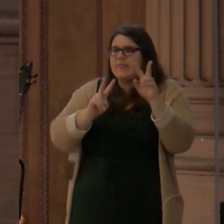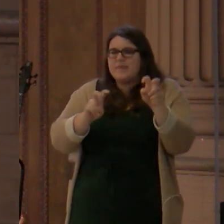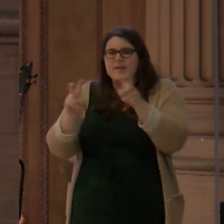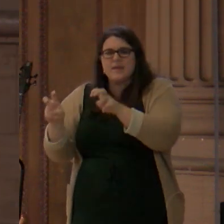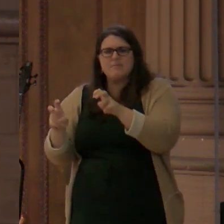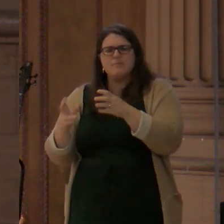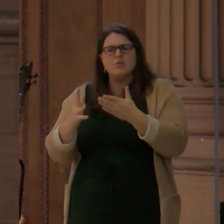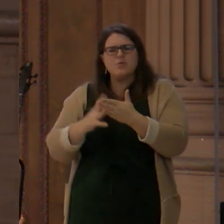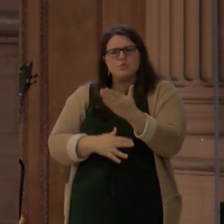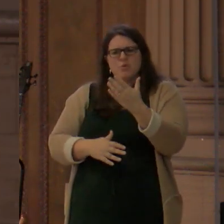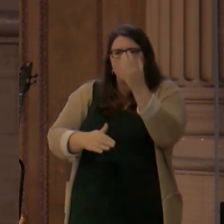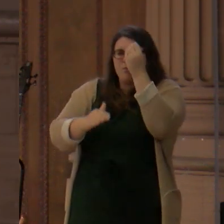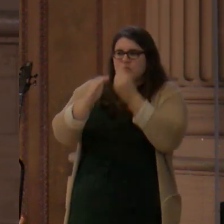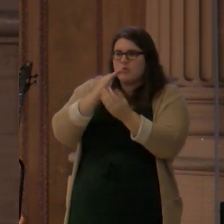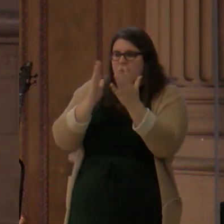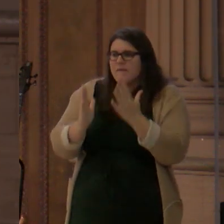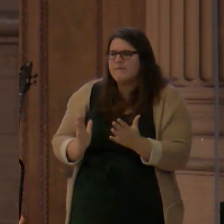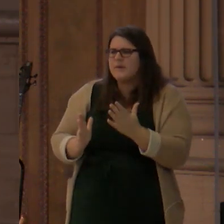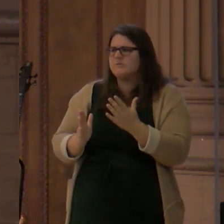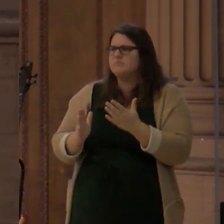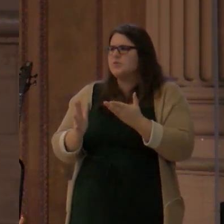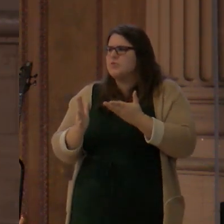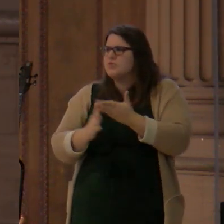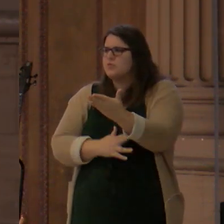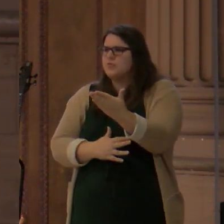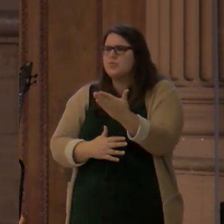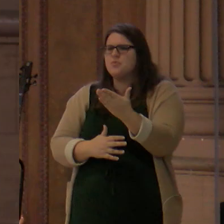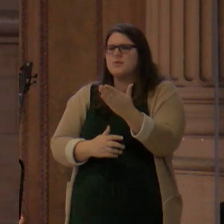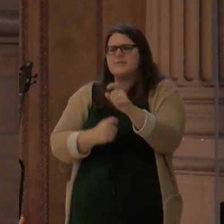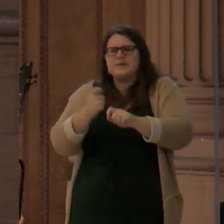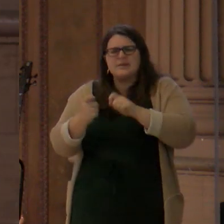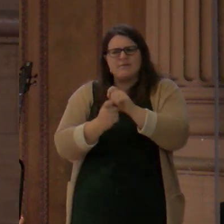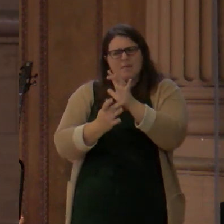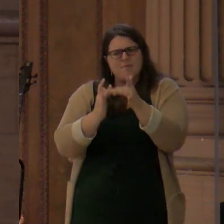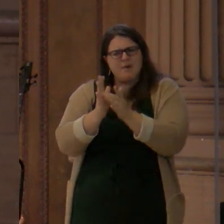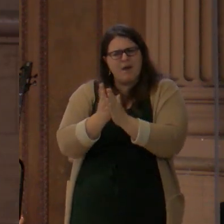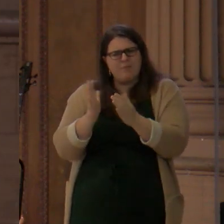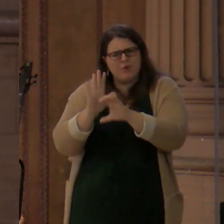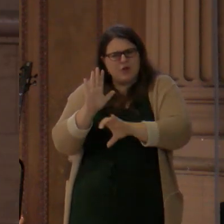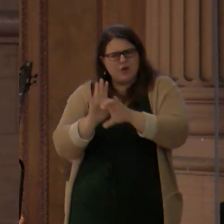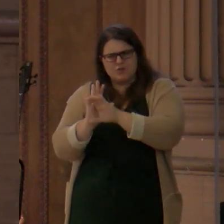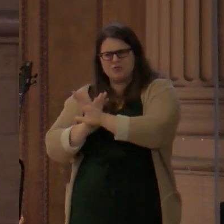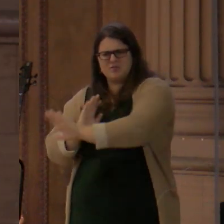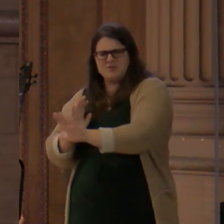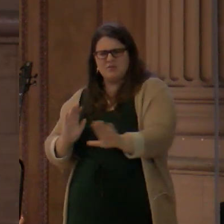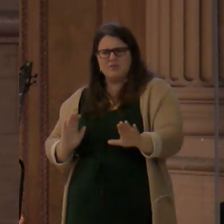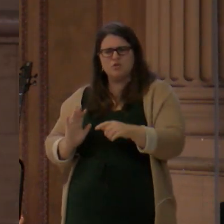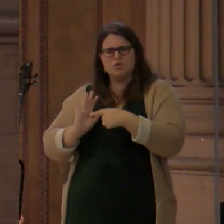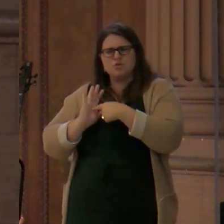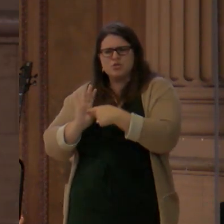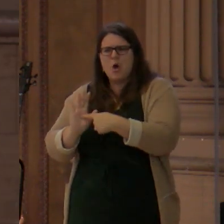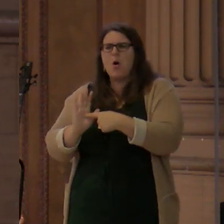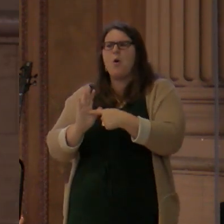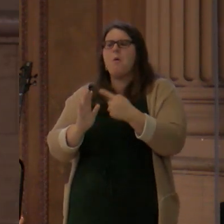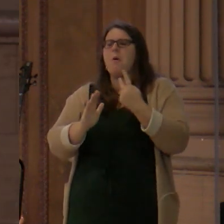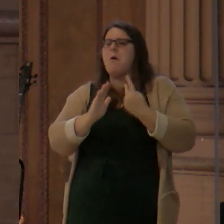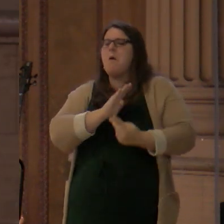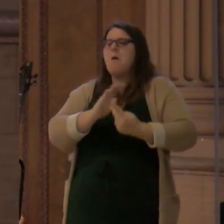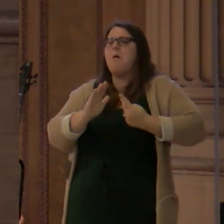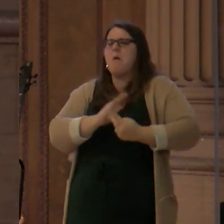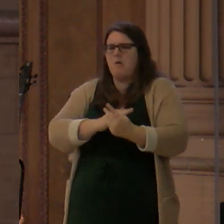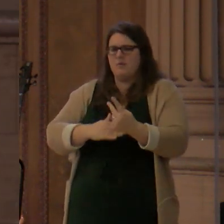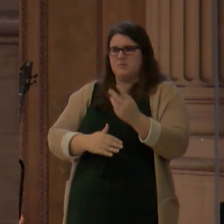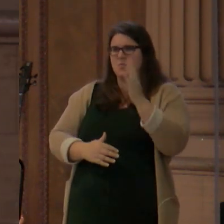important for us to remember sometimes because it's helpful for us to remember that the coming of Jesus was not like a last-ditch